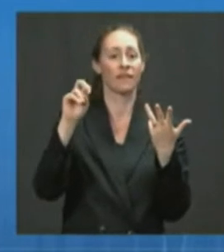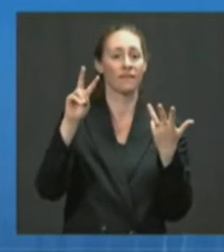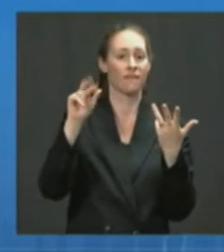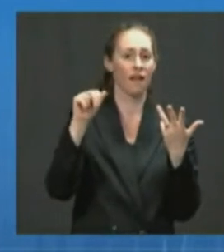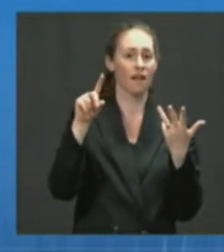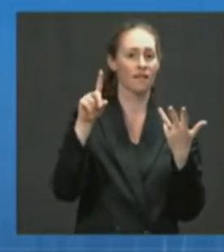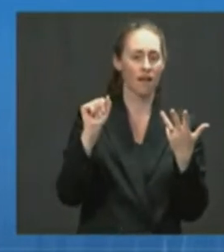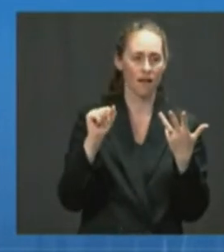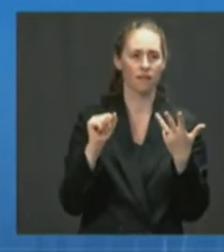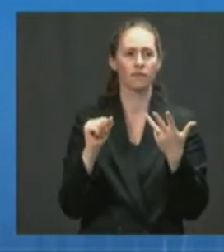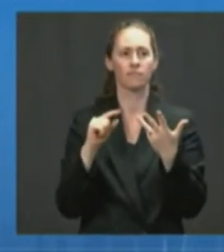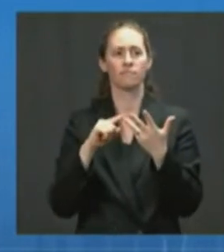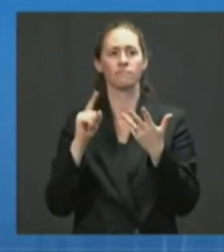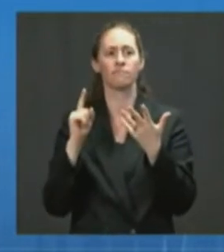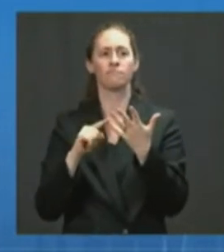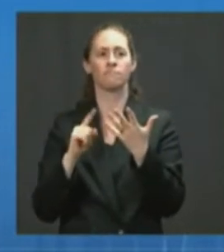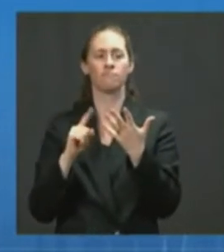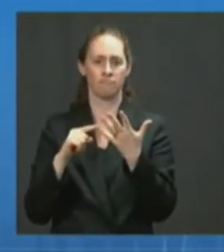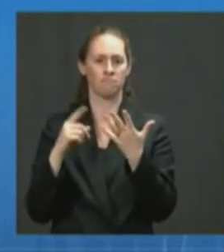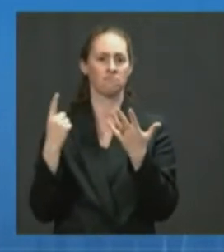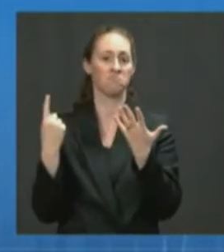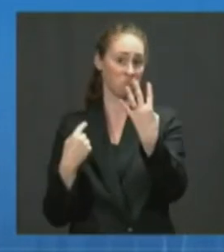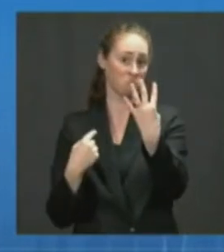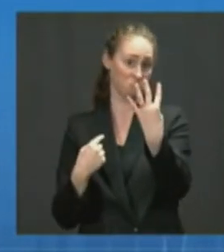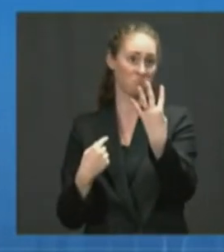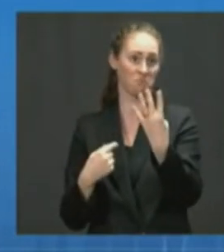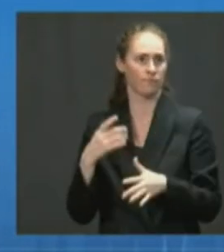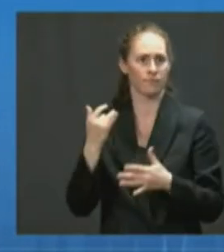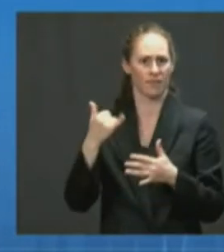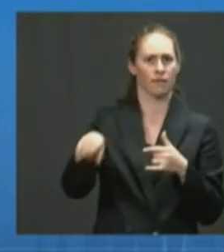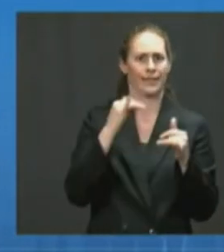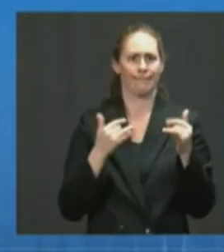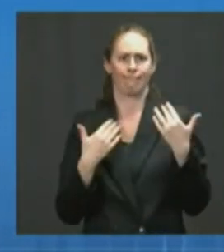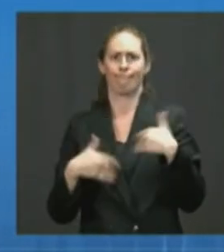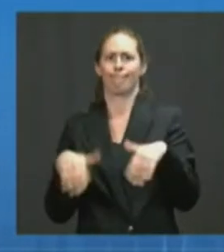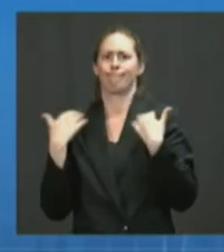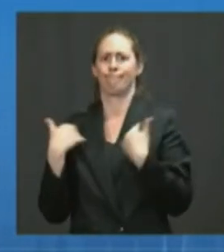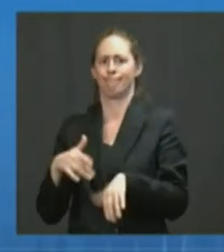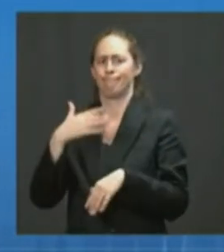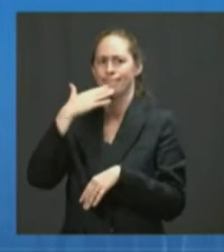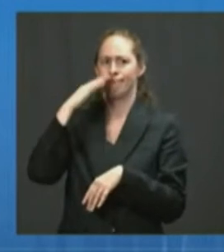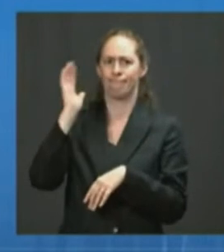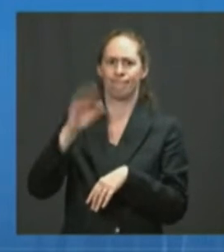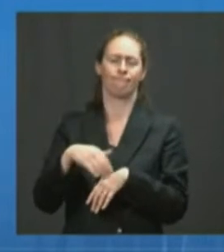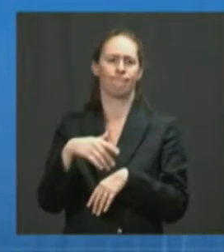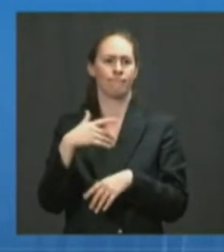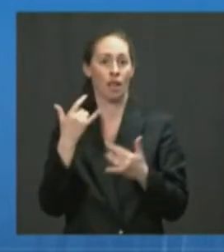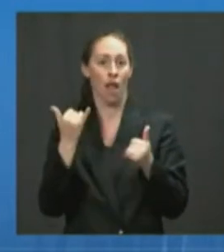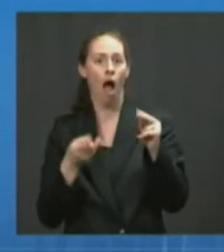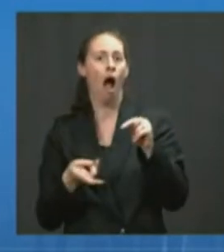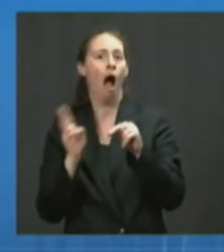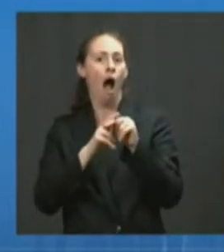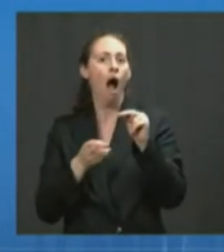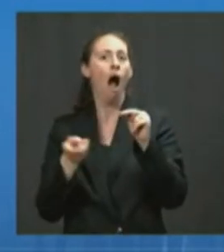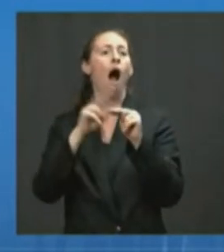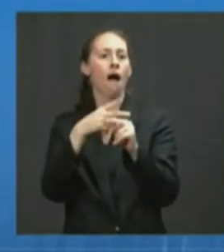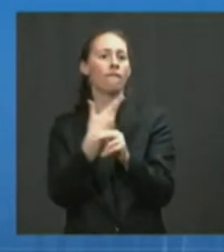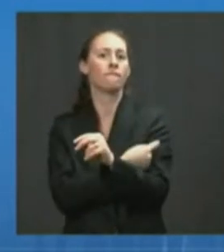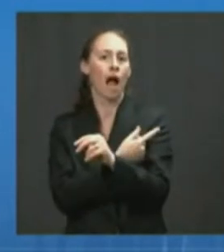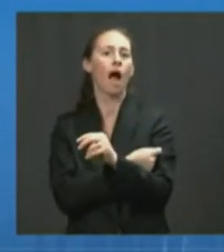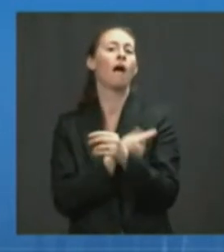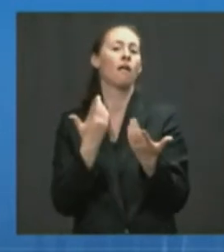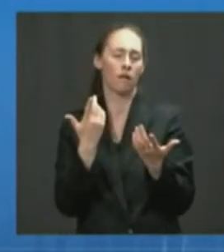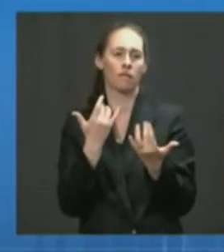had a higher rate of people getting newly vaccinated compared to the national average. This is a very